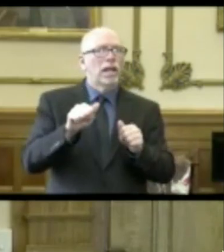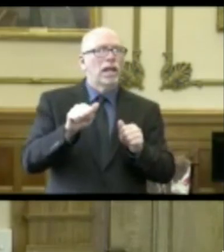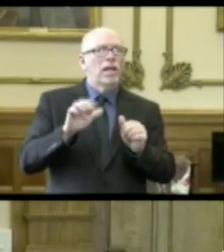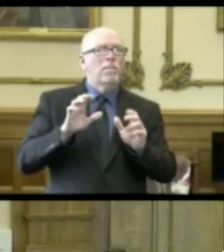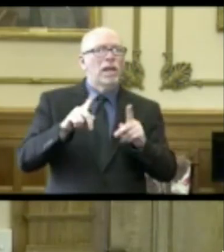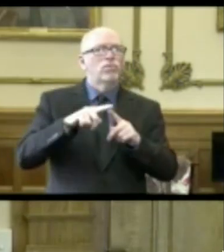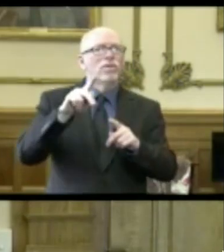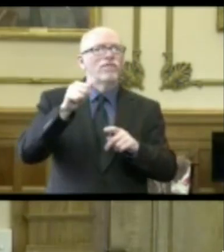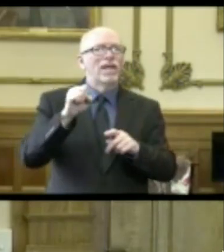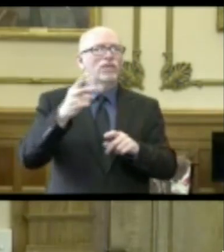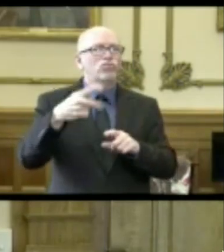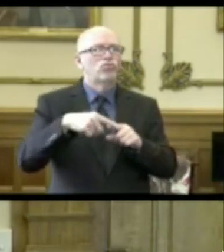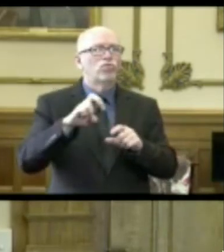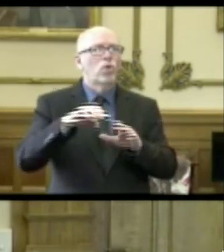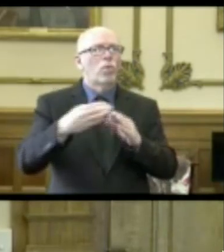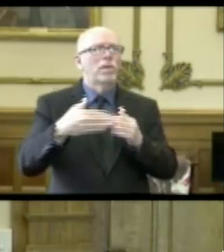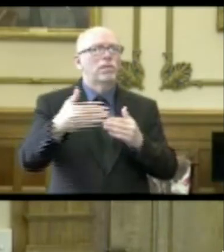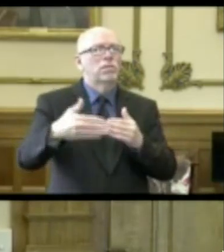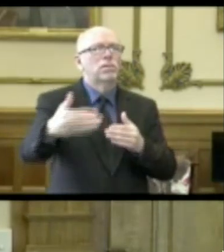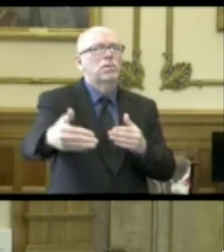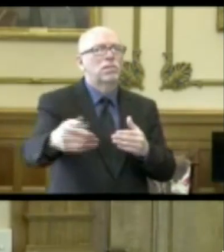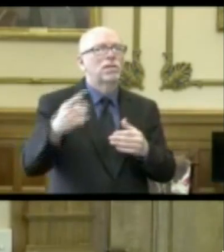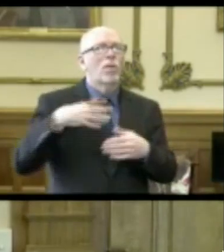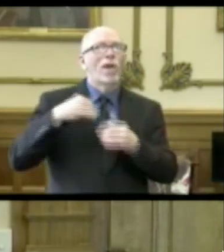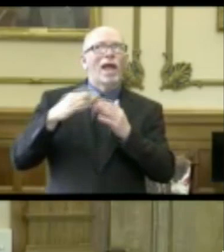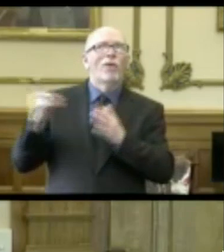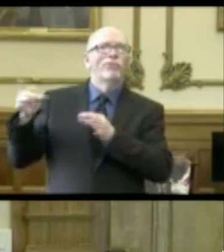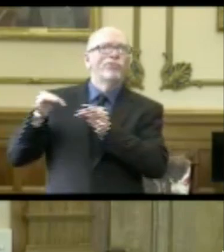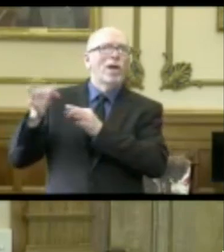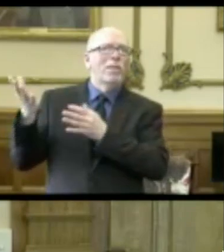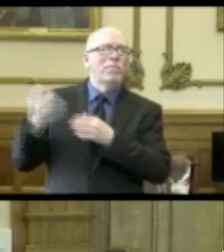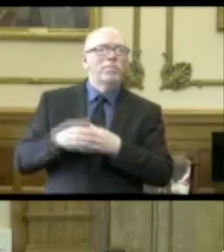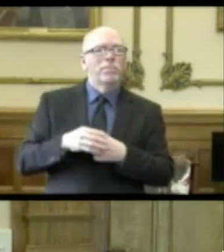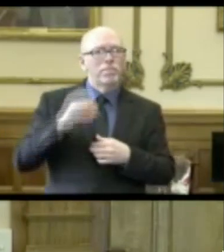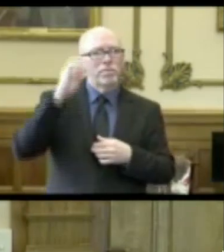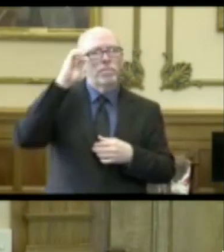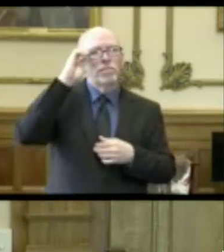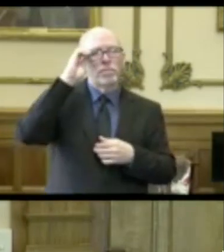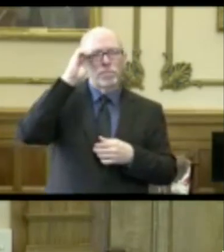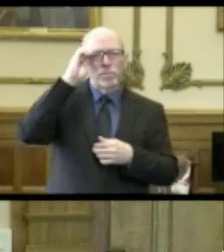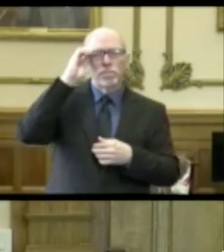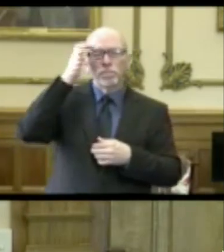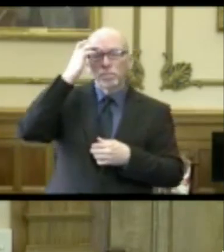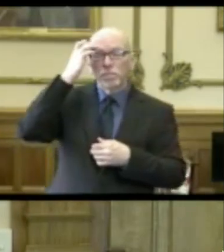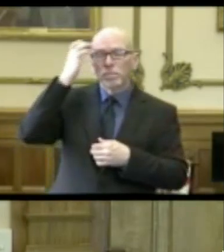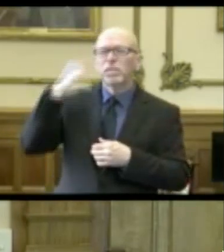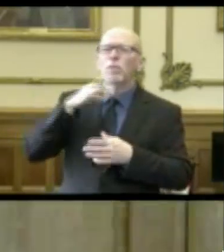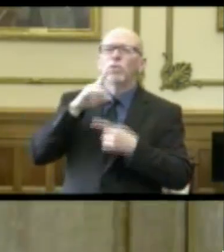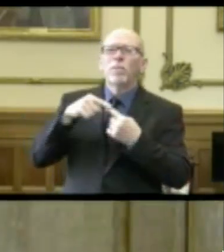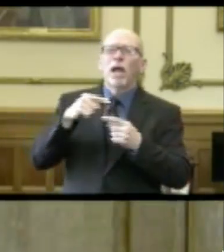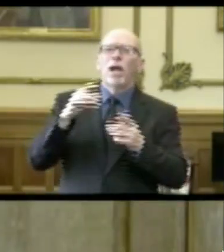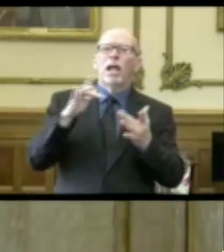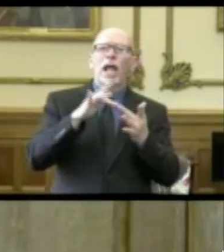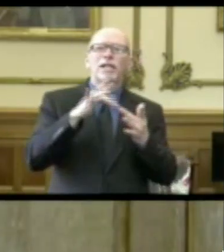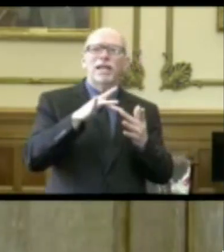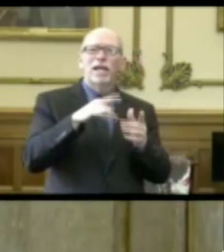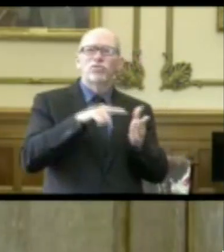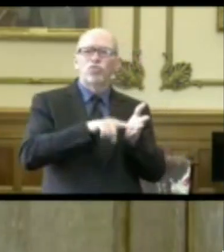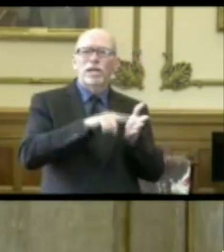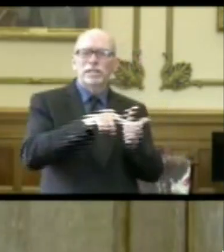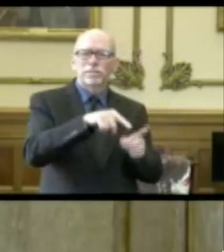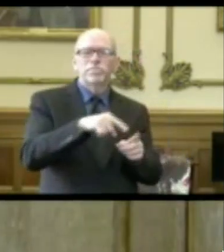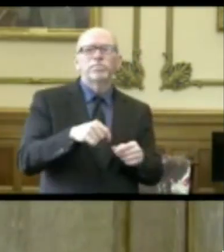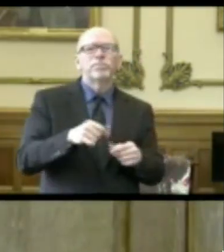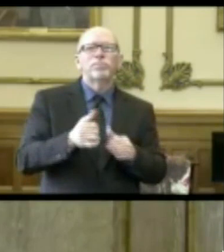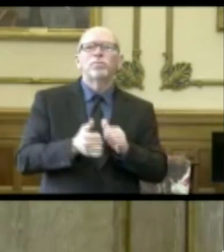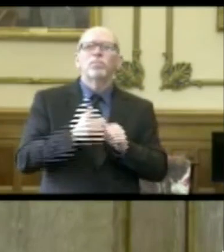the phase two of reopening that the White House has described? So I'll talk a little bit about the contact tracing. Most of